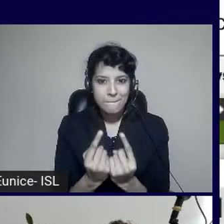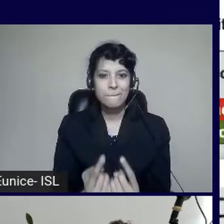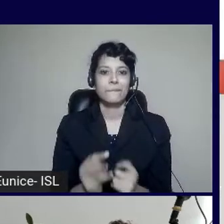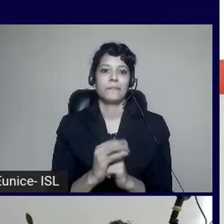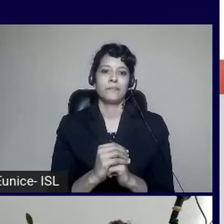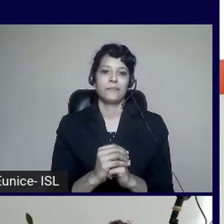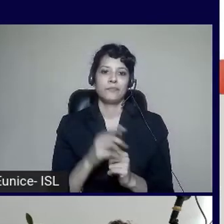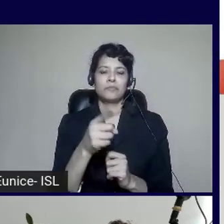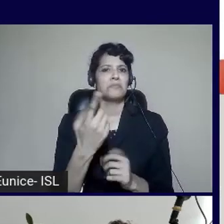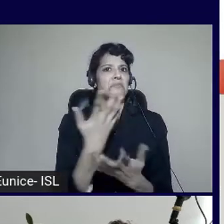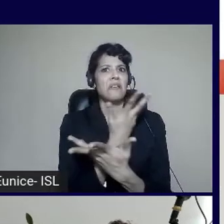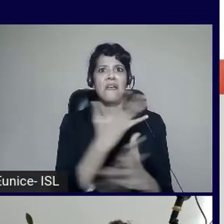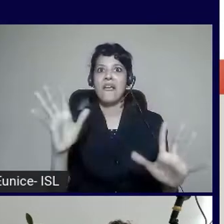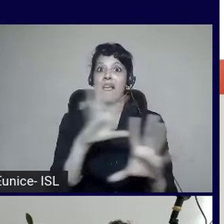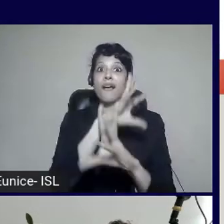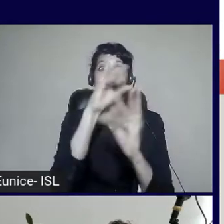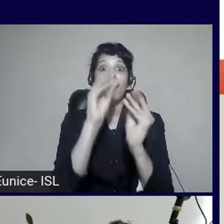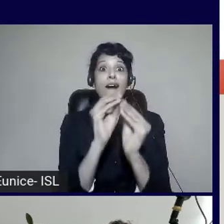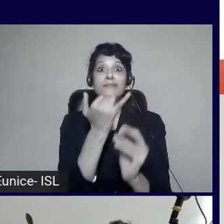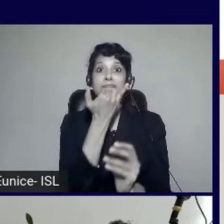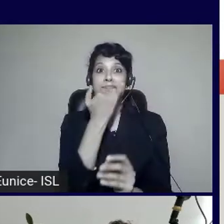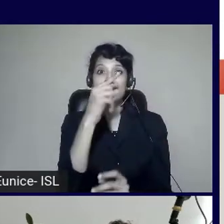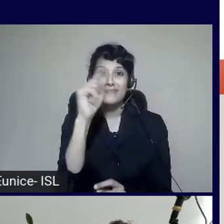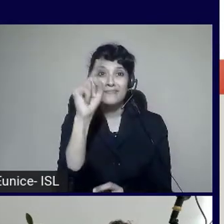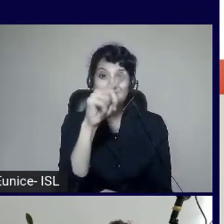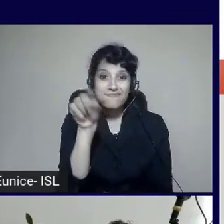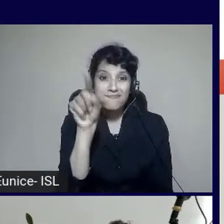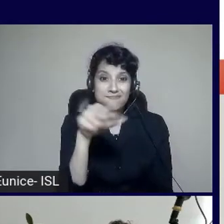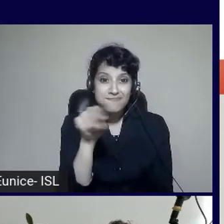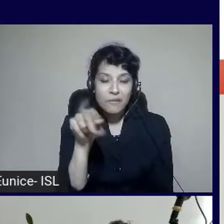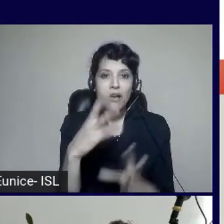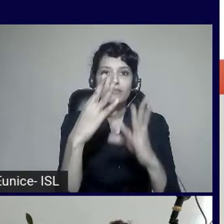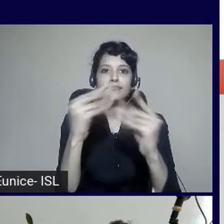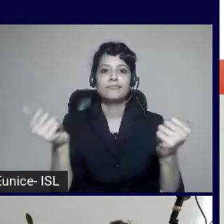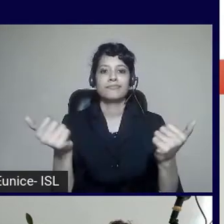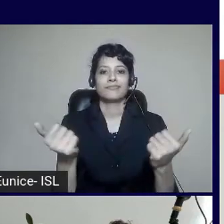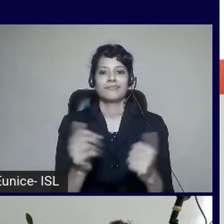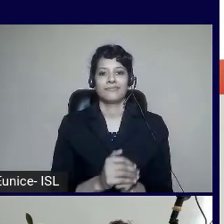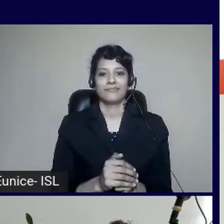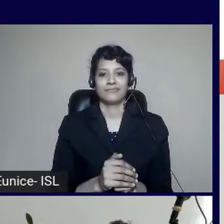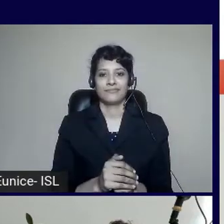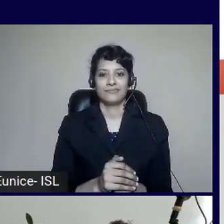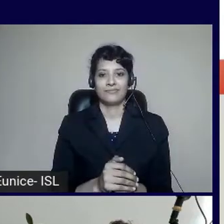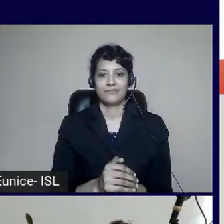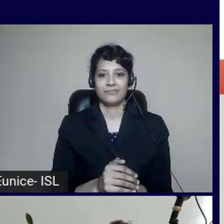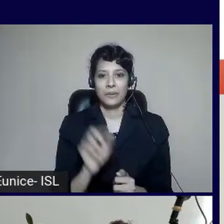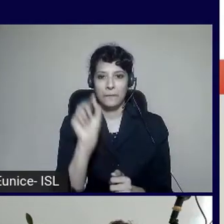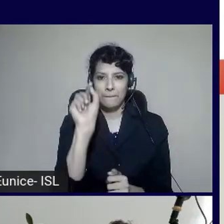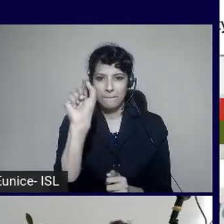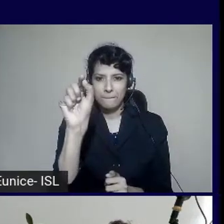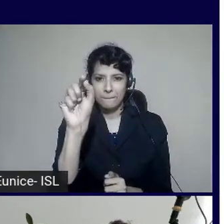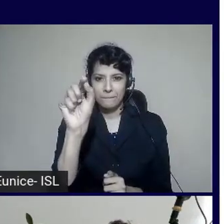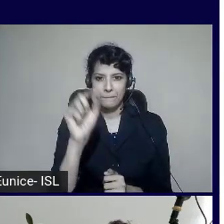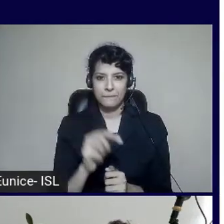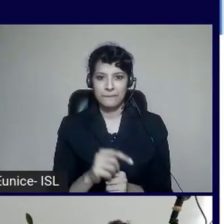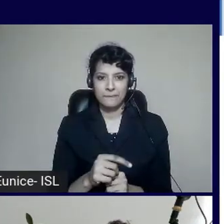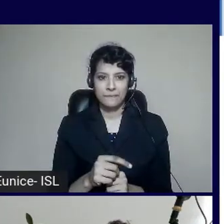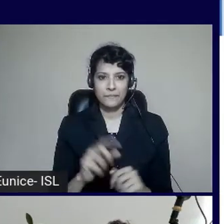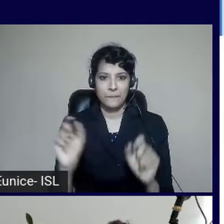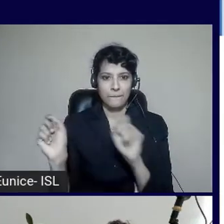under control. So let's go FastPass. And let's find those 44 errors. I'm going to run FastPass.